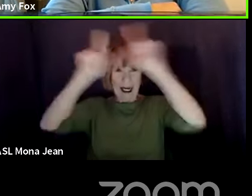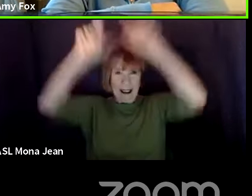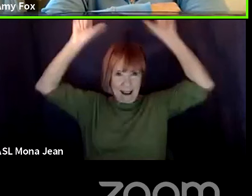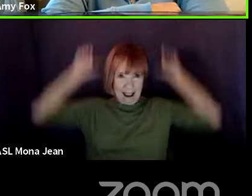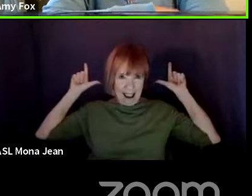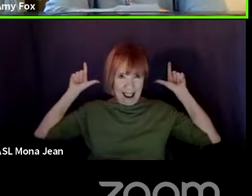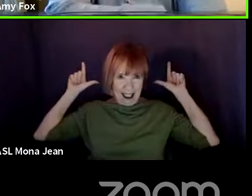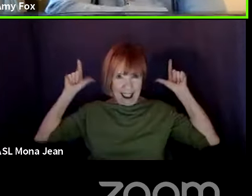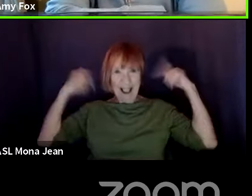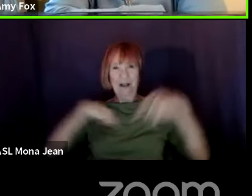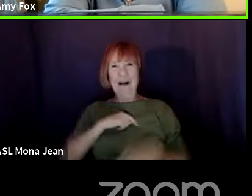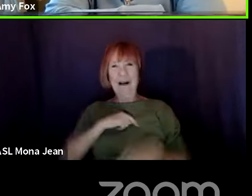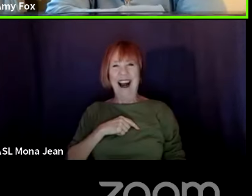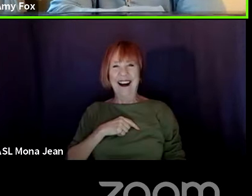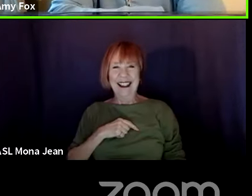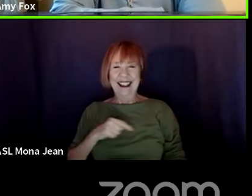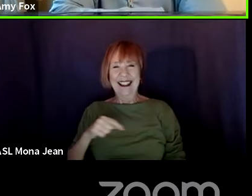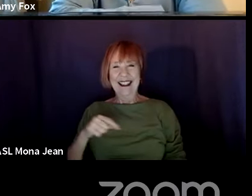renovating as one.